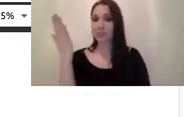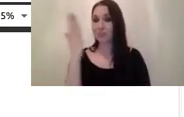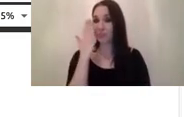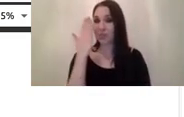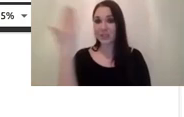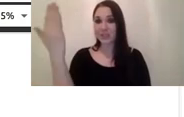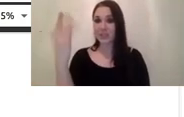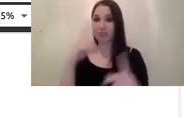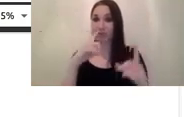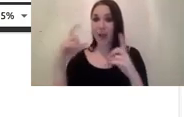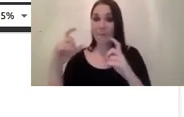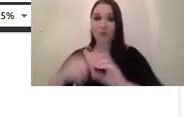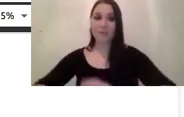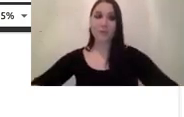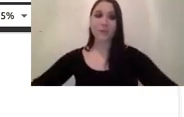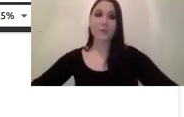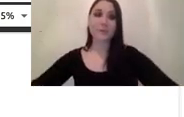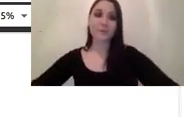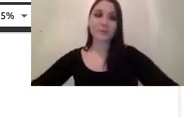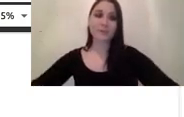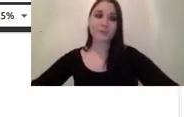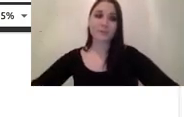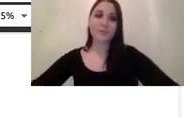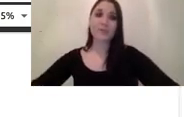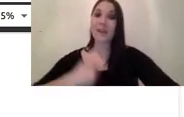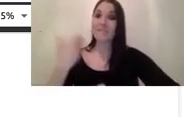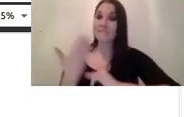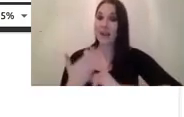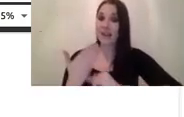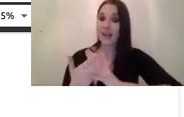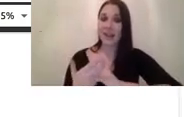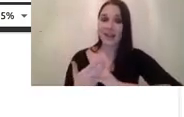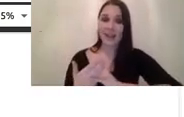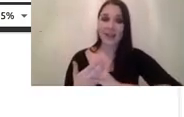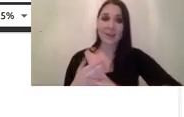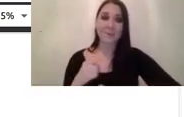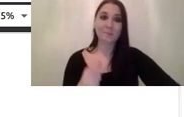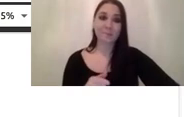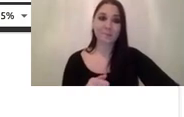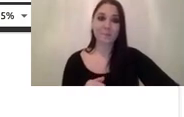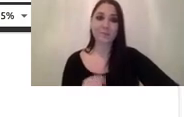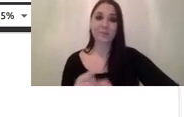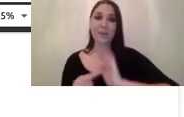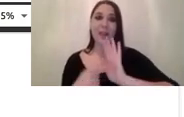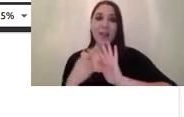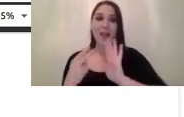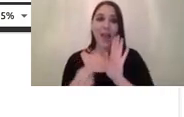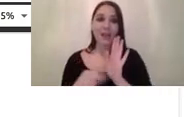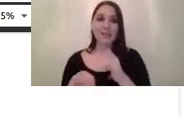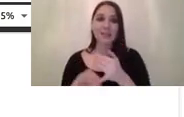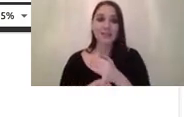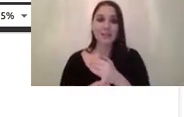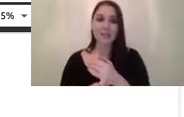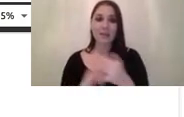camera finally the lens performance curves are the ultimate documentation to read when you're selecting a lens there are a lot of